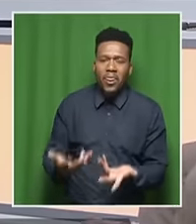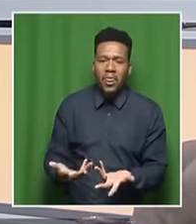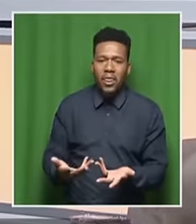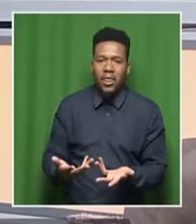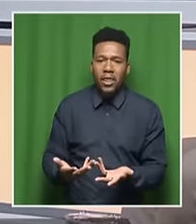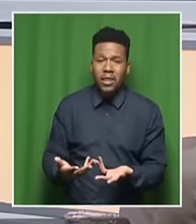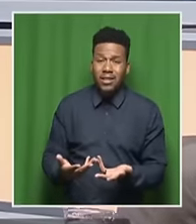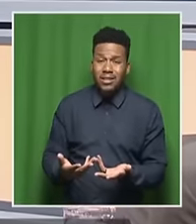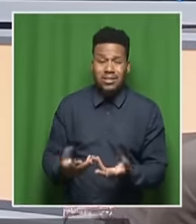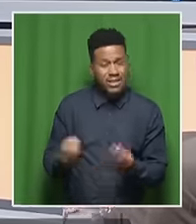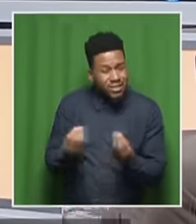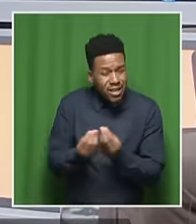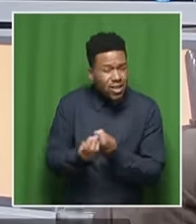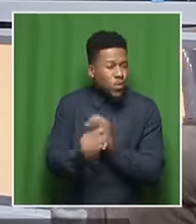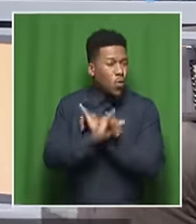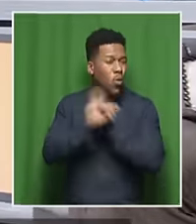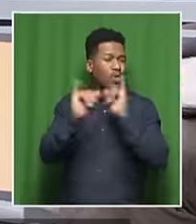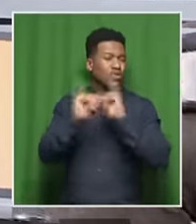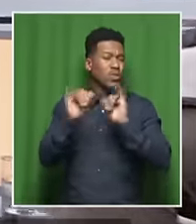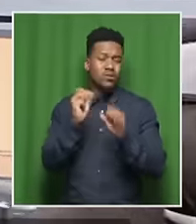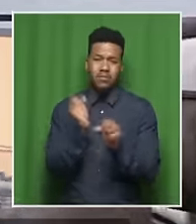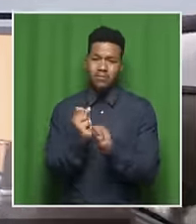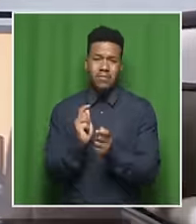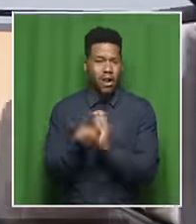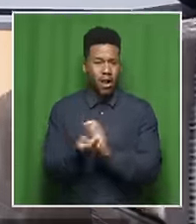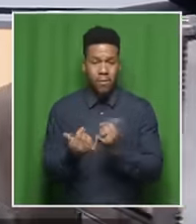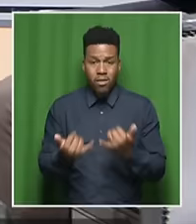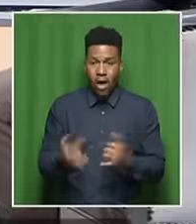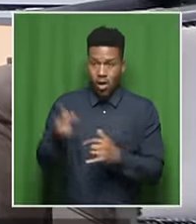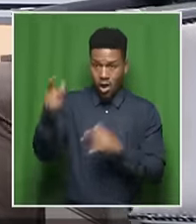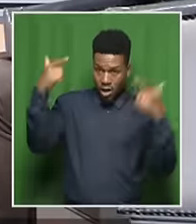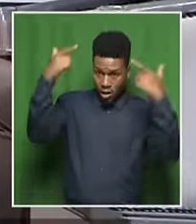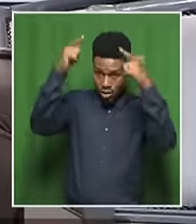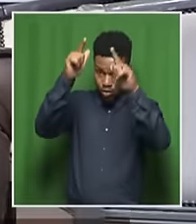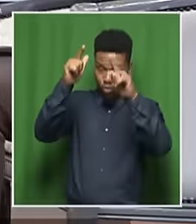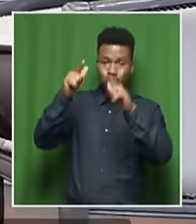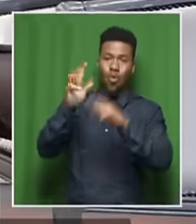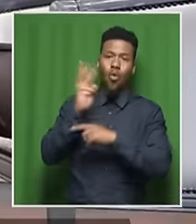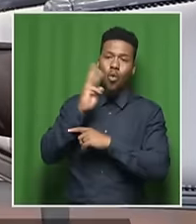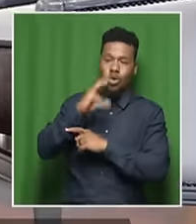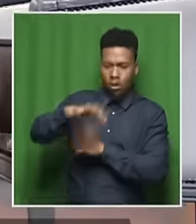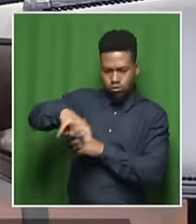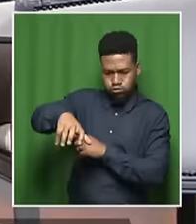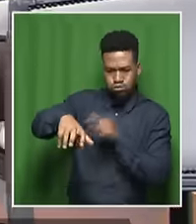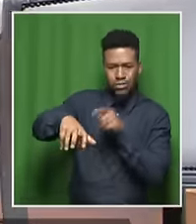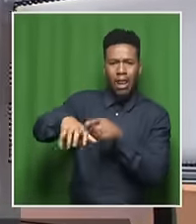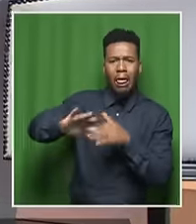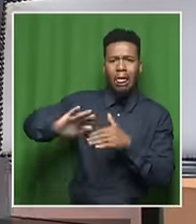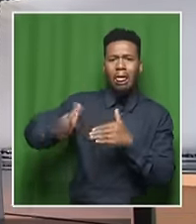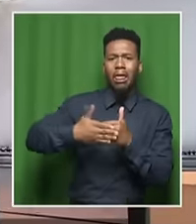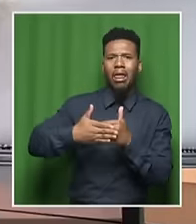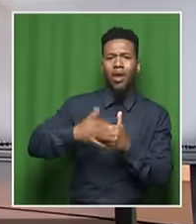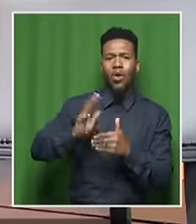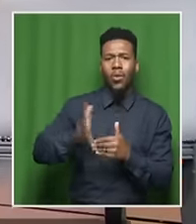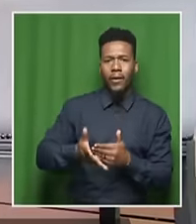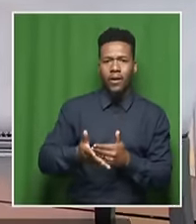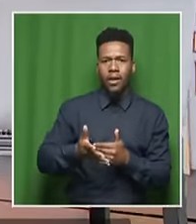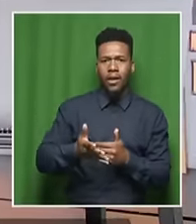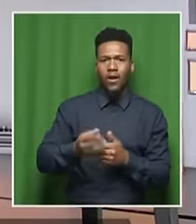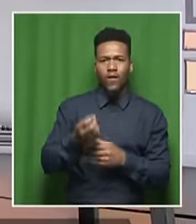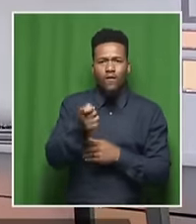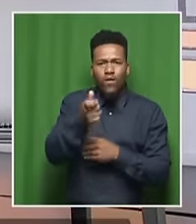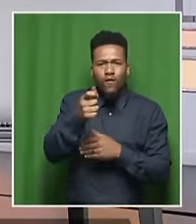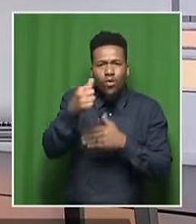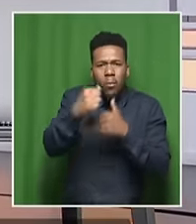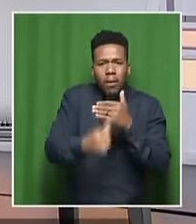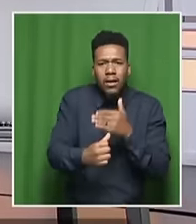Highlands project is going to be a big shutdown coming in October. And they're saying it's going to last for a few months. However, this already in